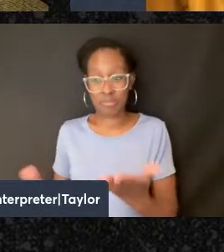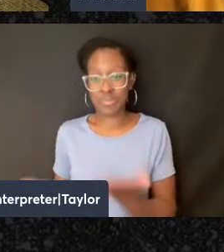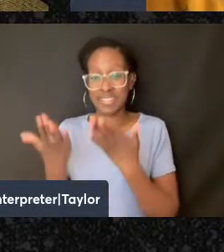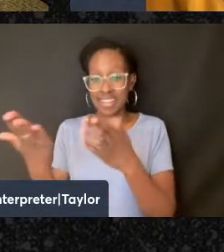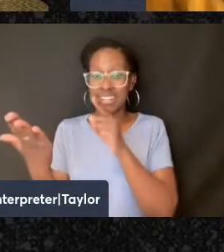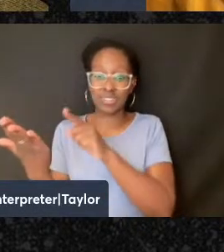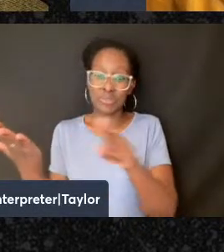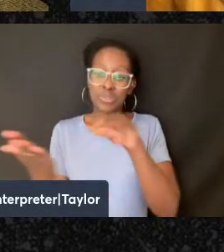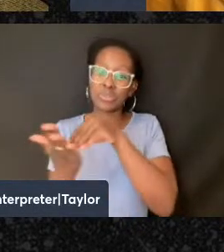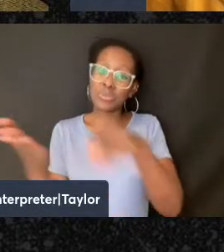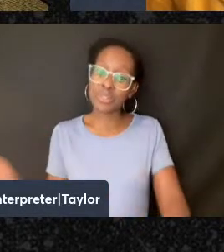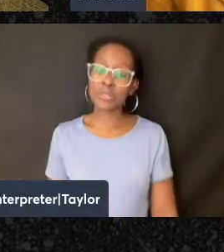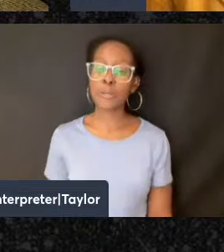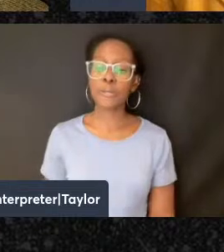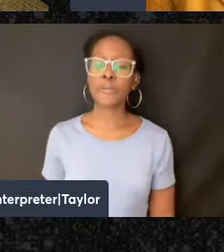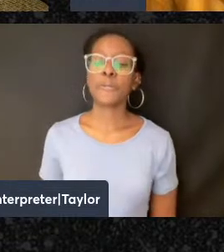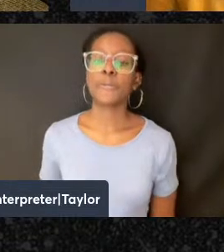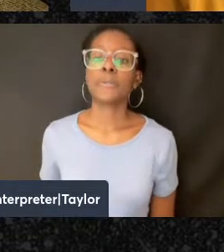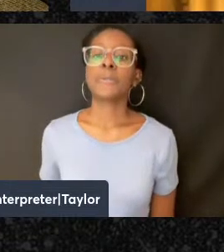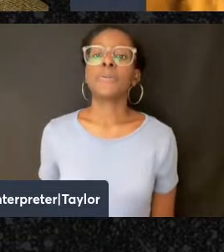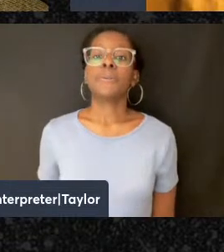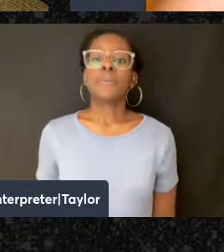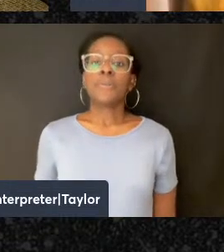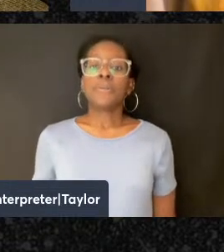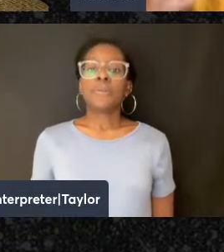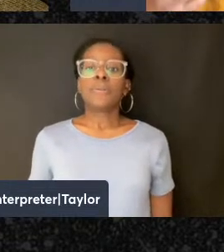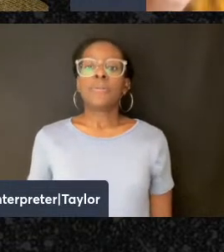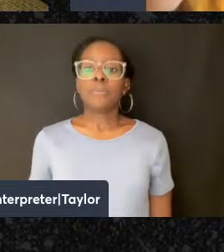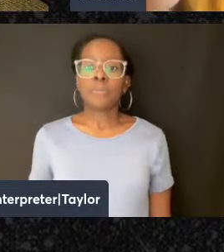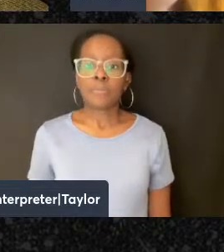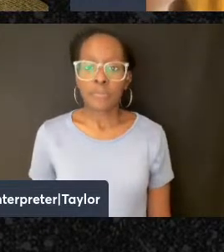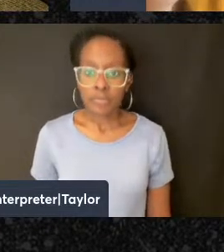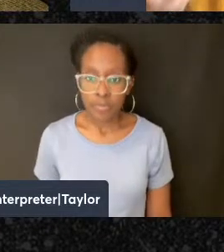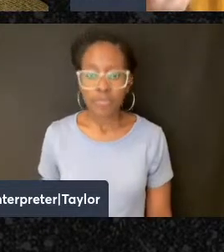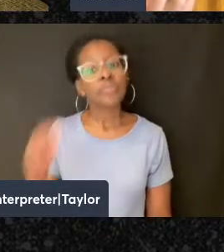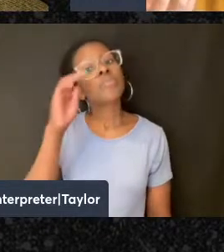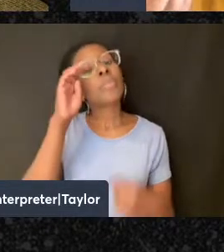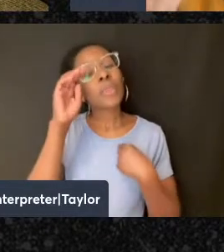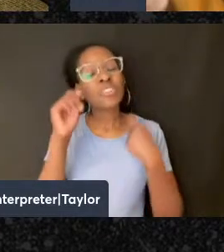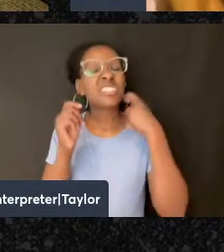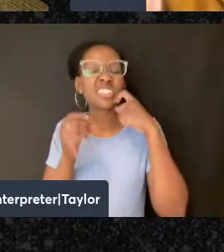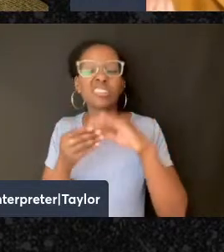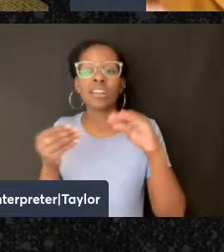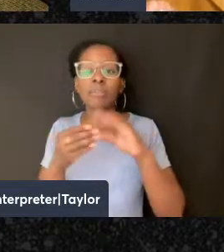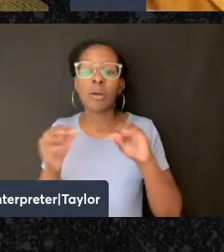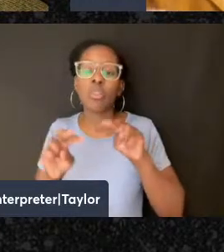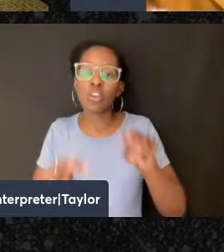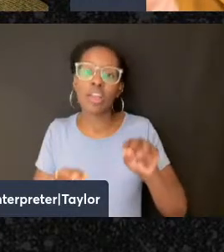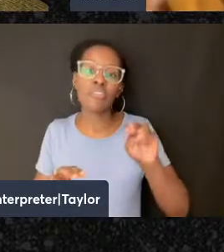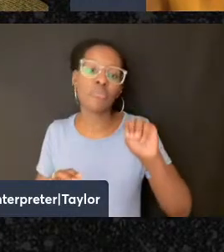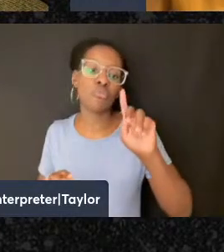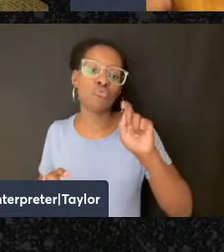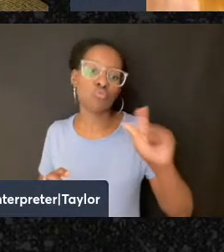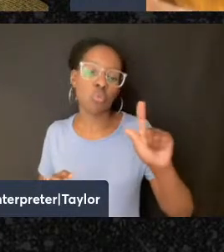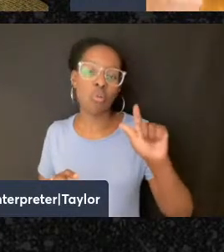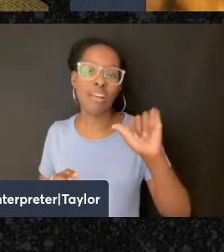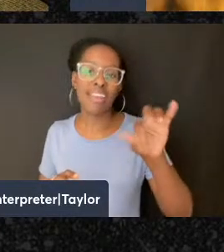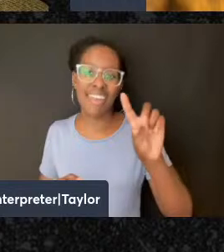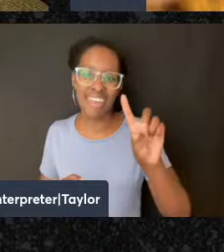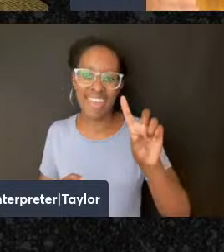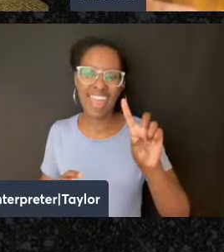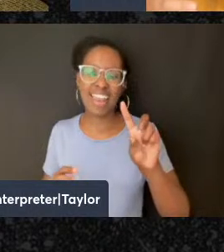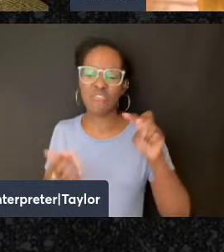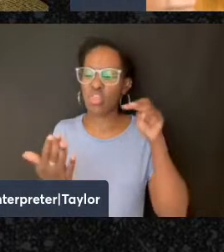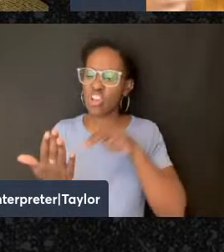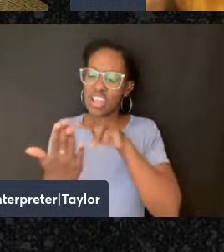Thank you. Well, I think, for example, I was just speaking about looking at these mutual, these ledgers of mutual aid, and so these